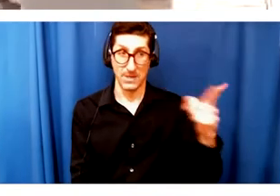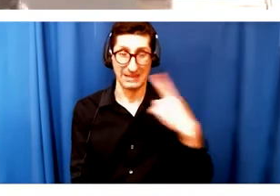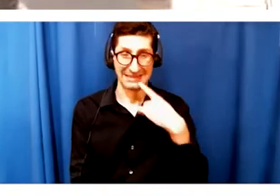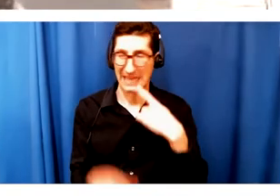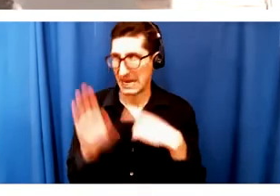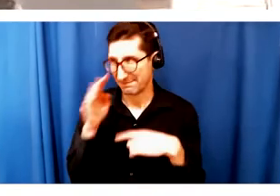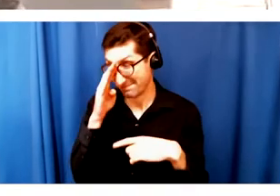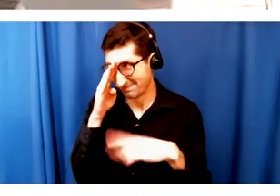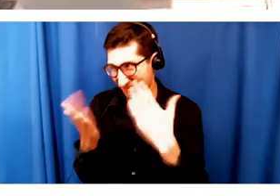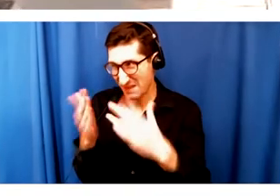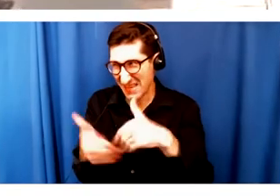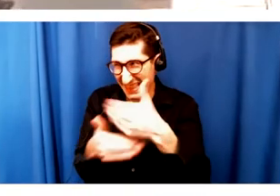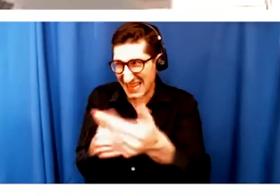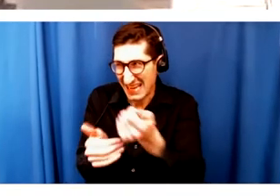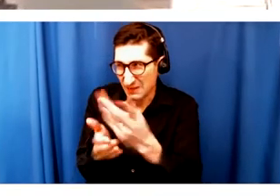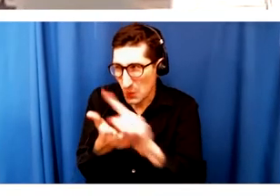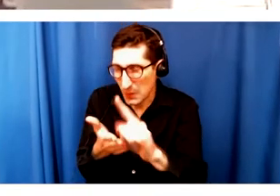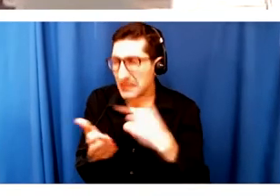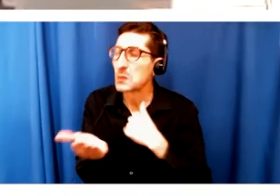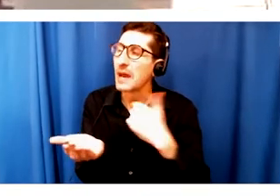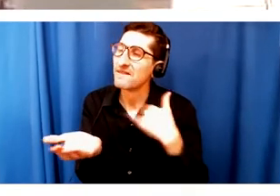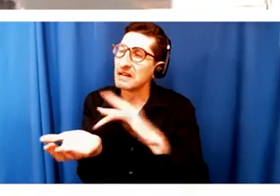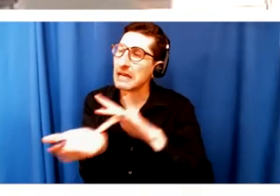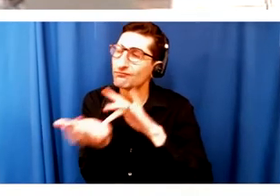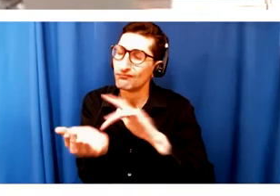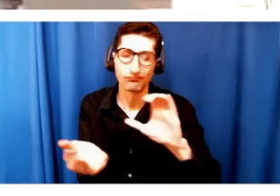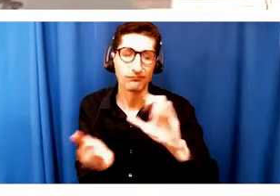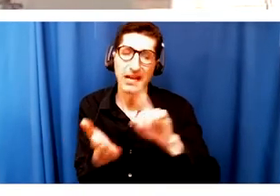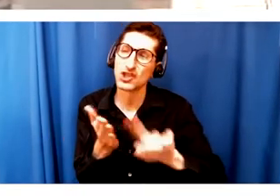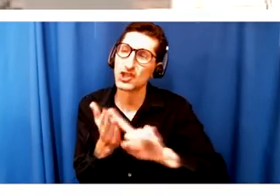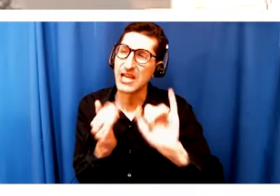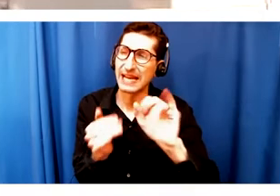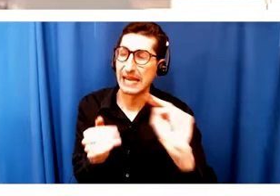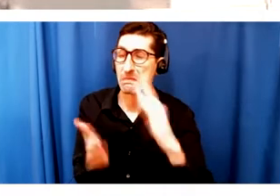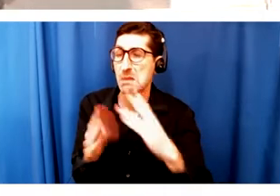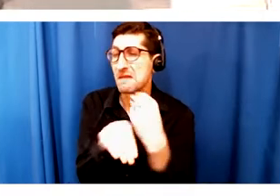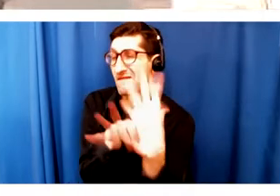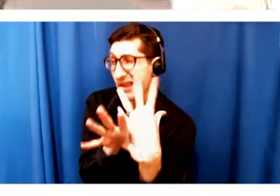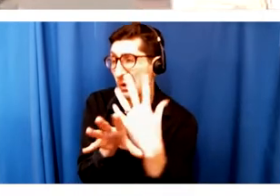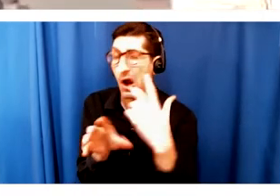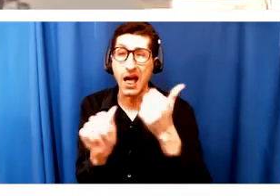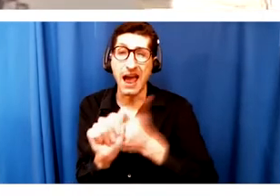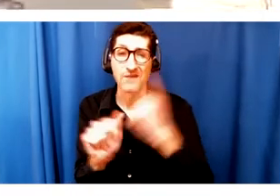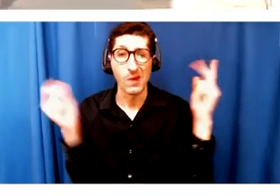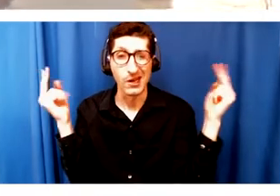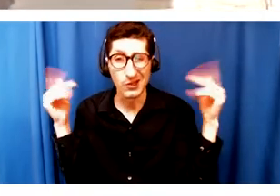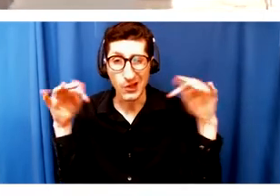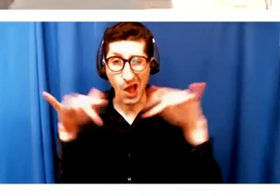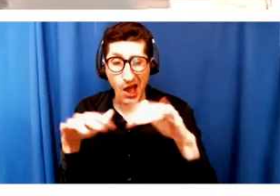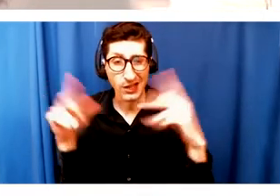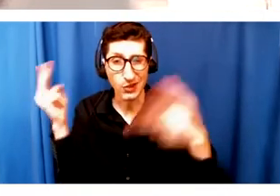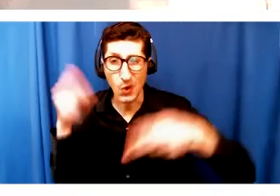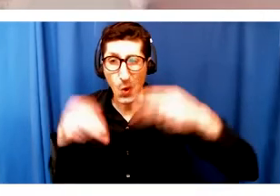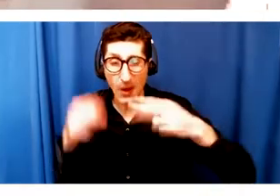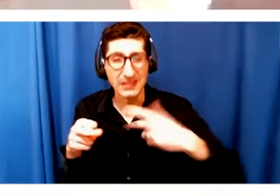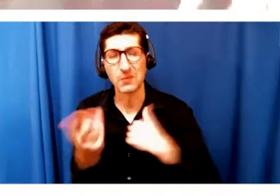have some kind of check-in, some kind of like video call where we all just get on and talk about what's going on. And I also recognize